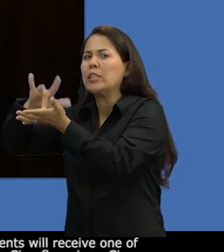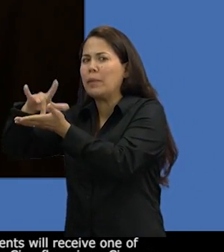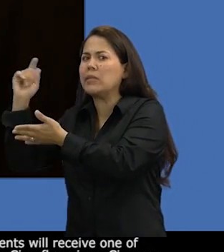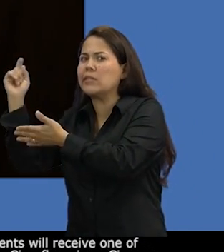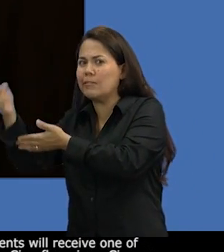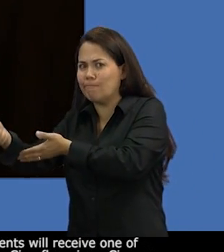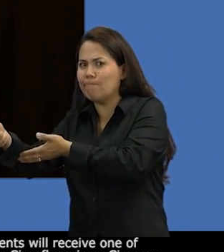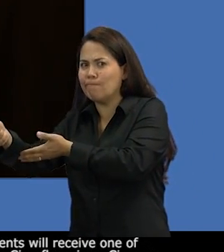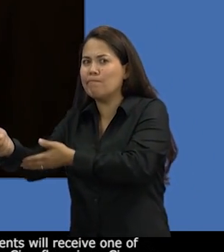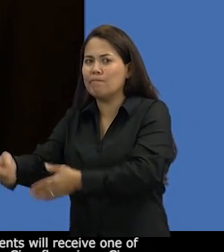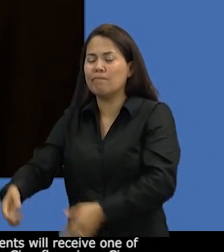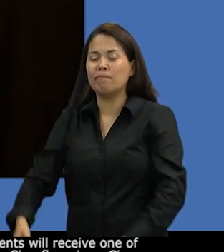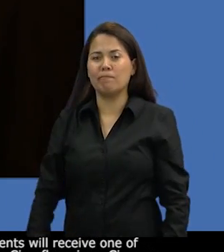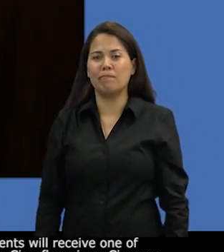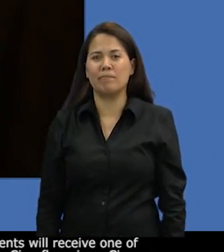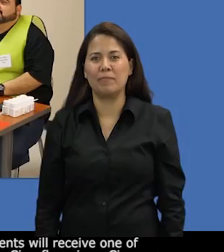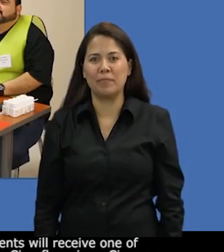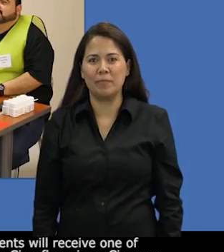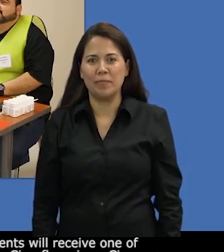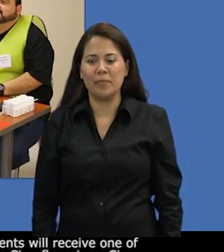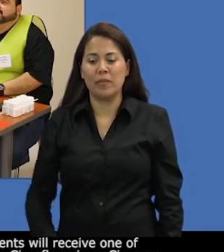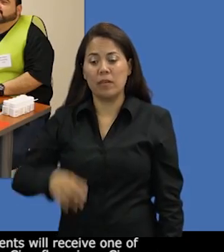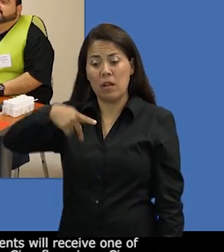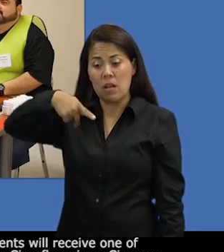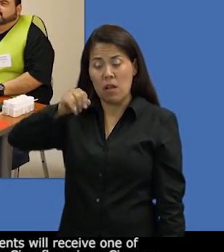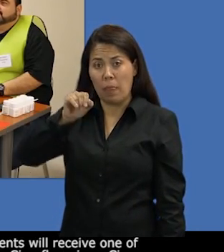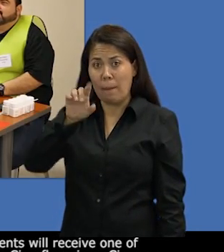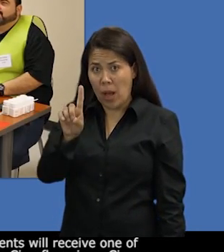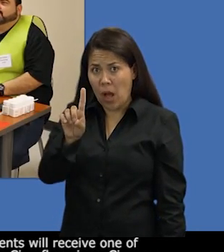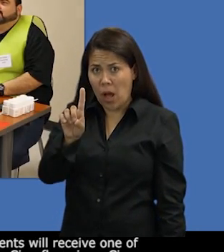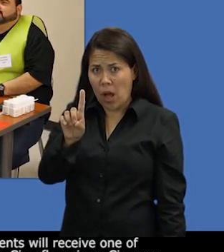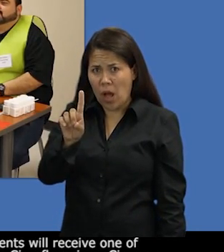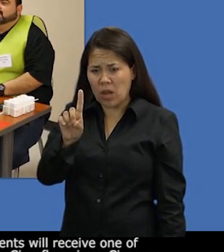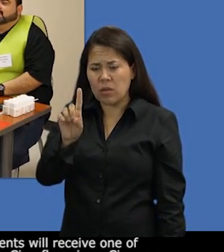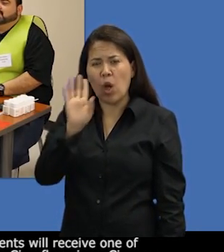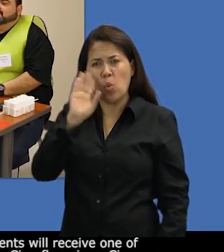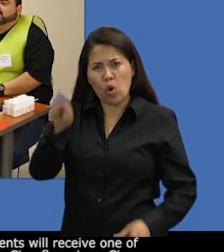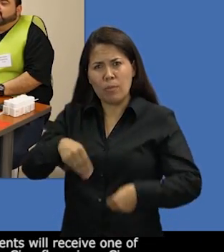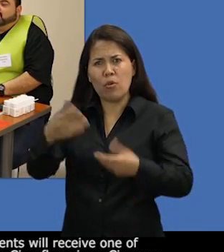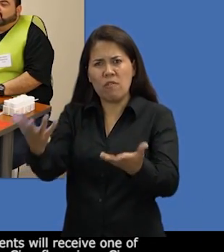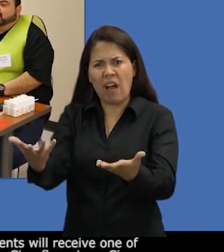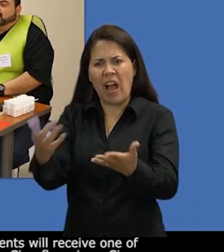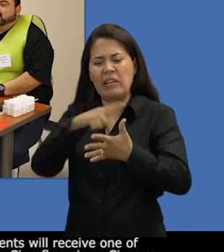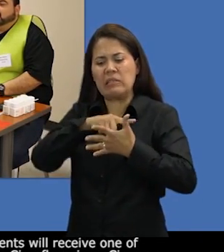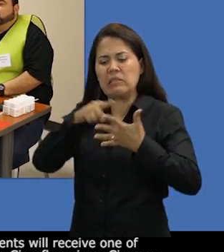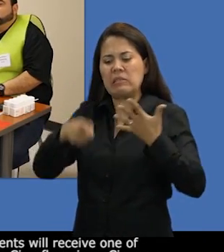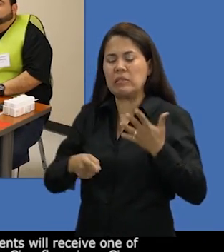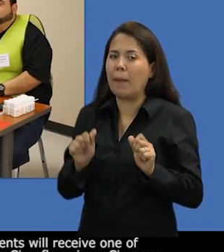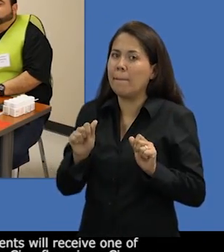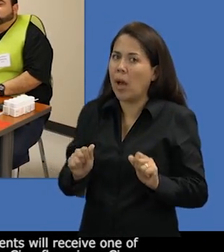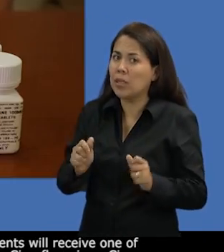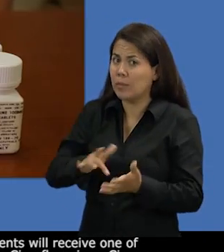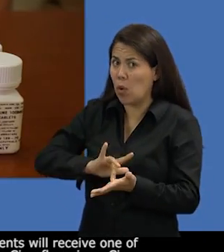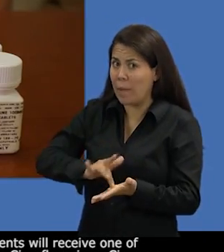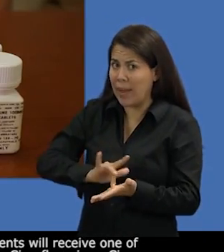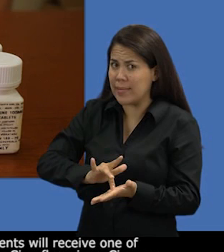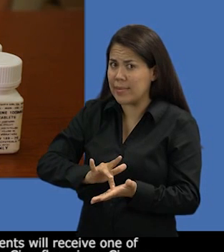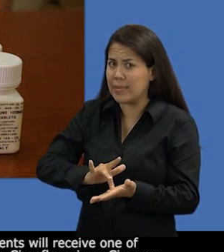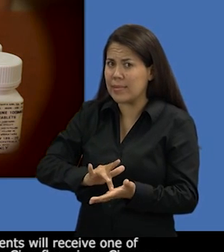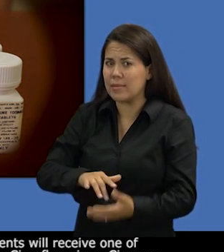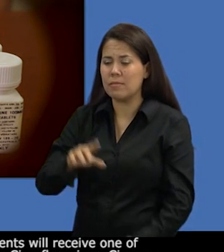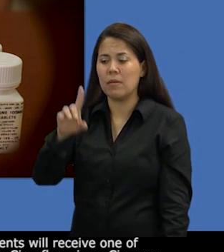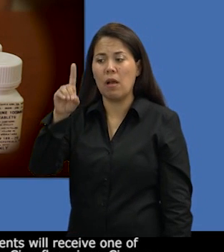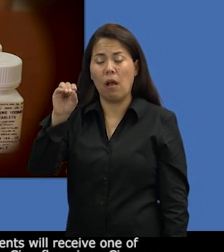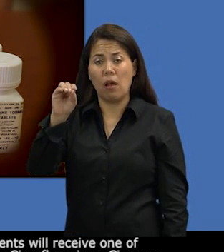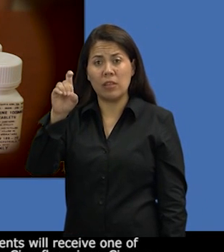medication is best for them. At the pod, clients will receive one of several possible medications,